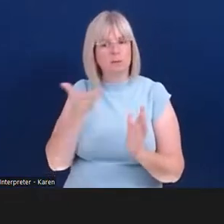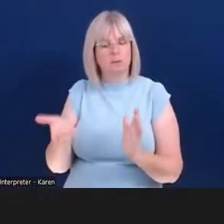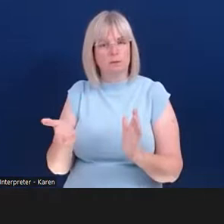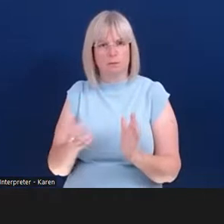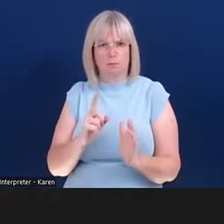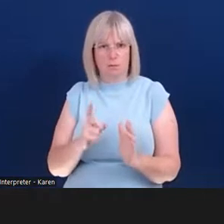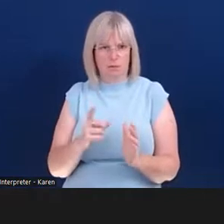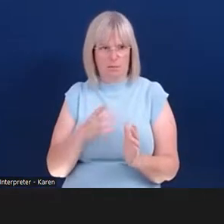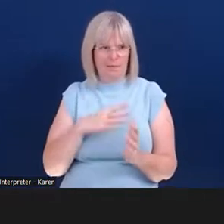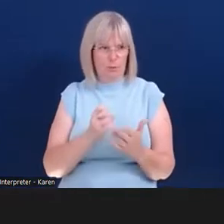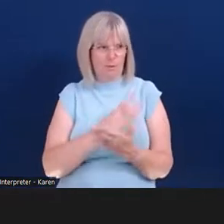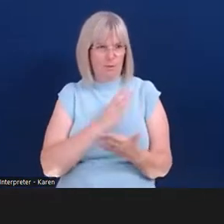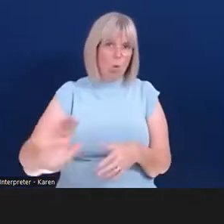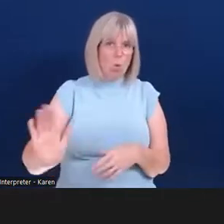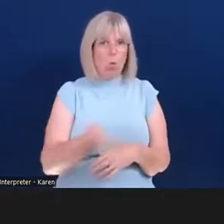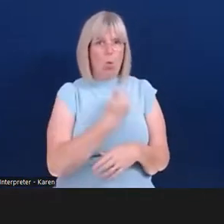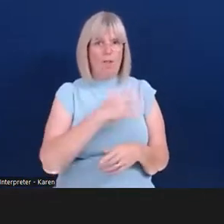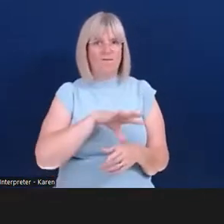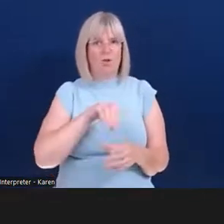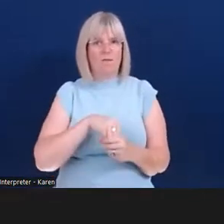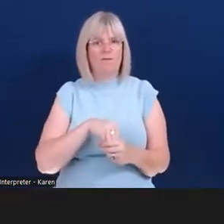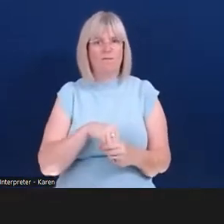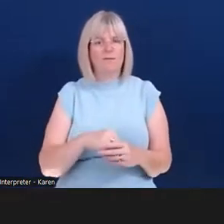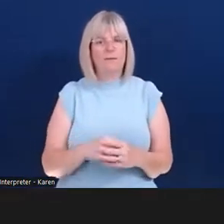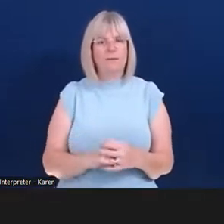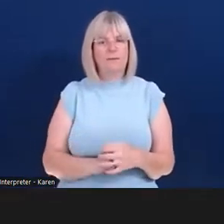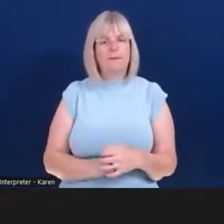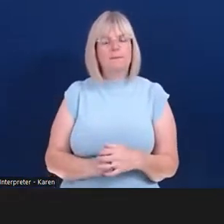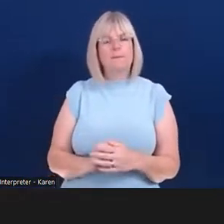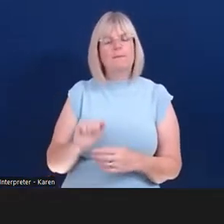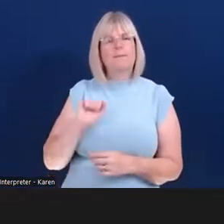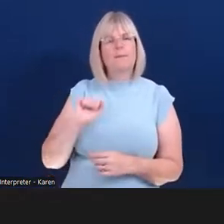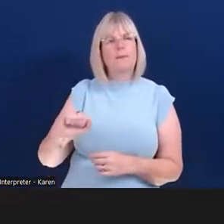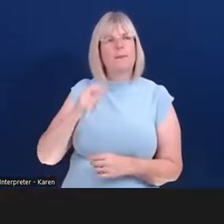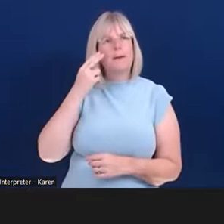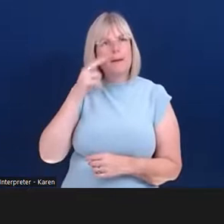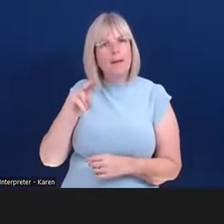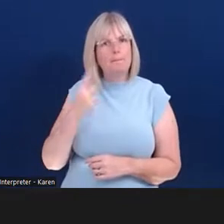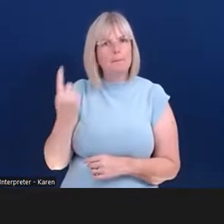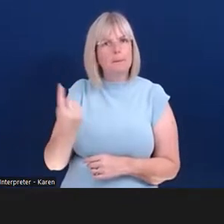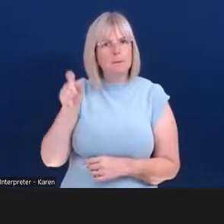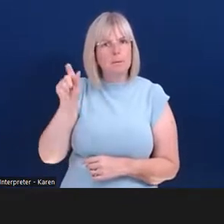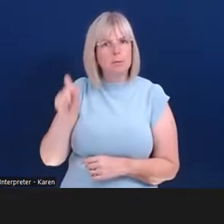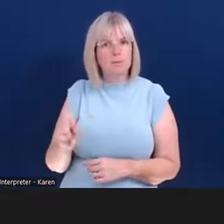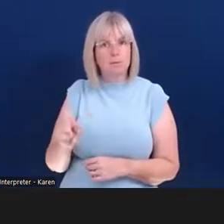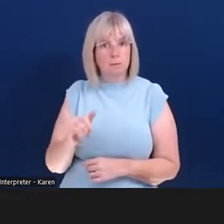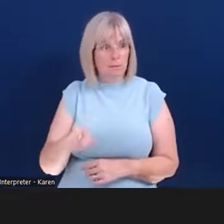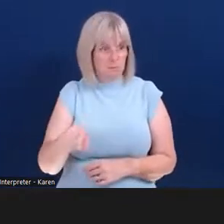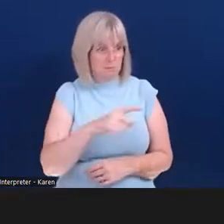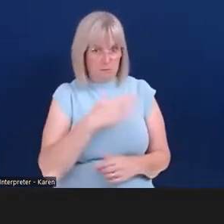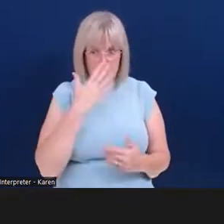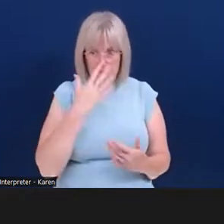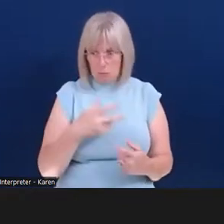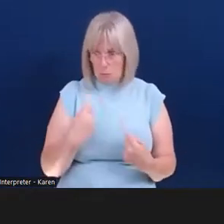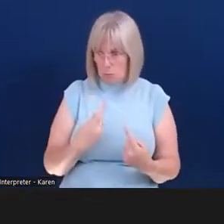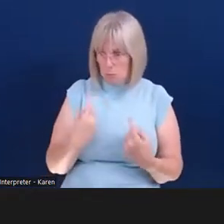process of idea and the named individual who has the disability is not necessarily known to everyone. We're looking